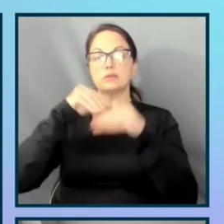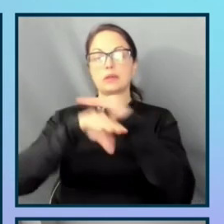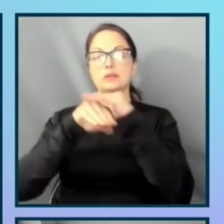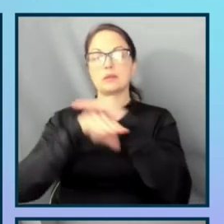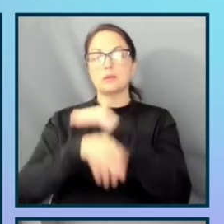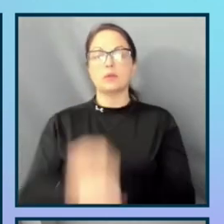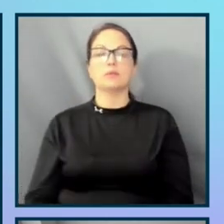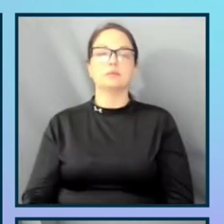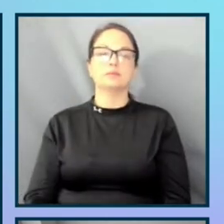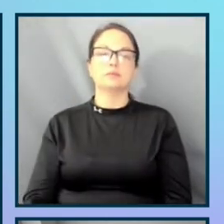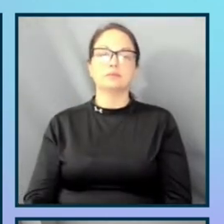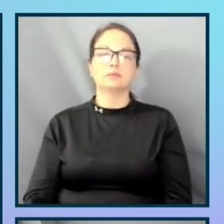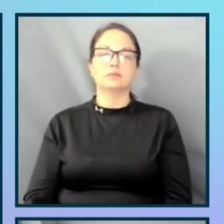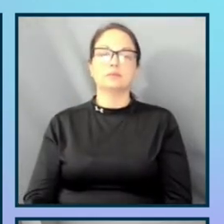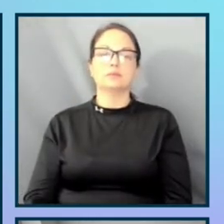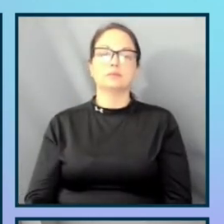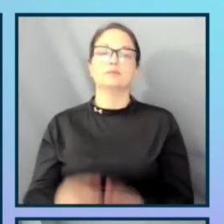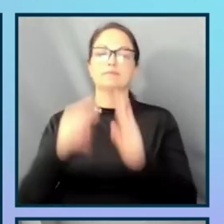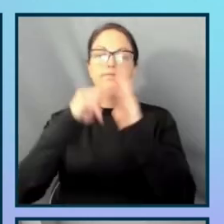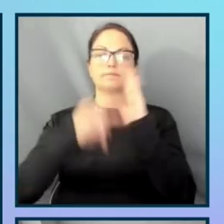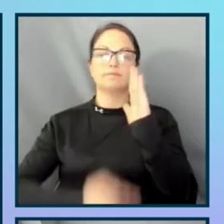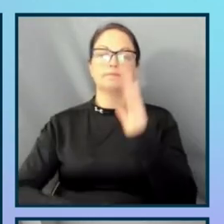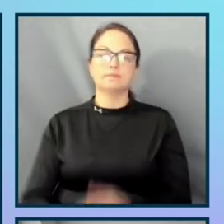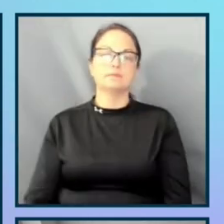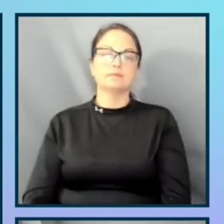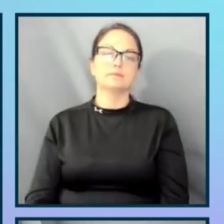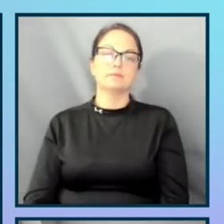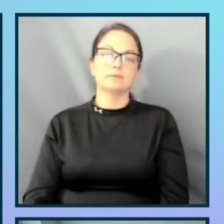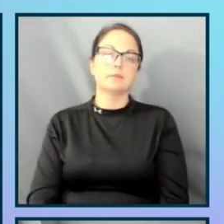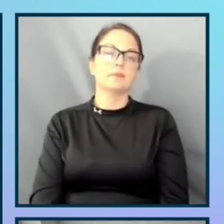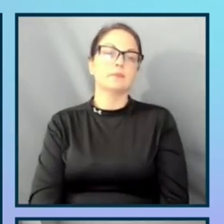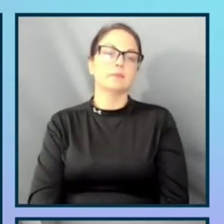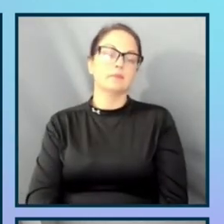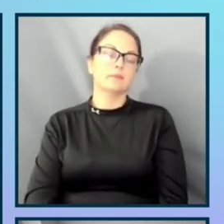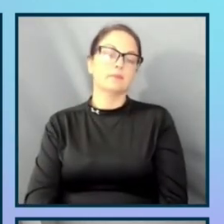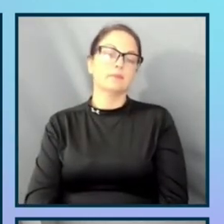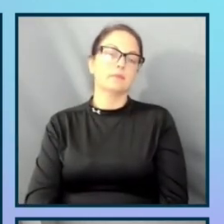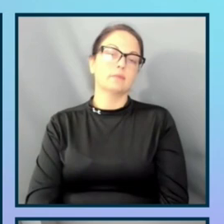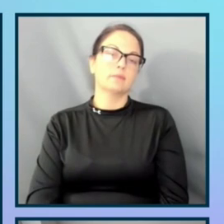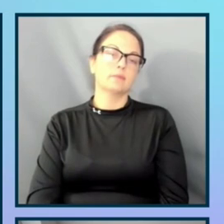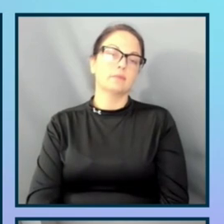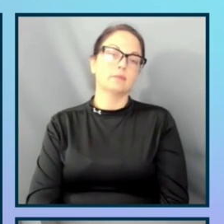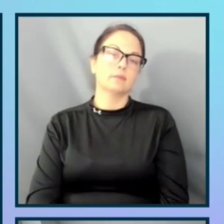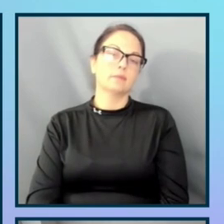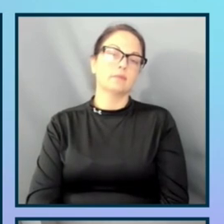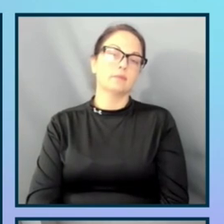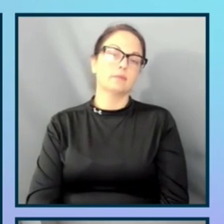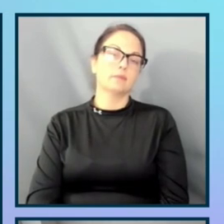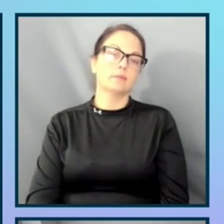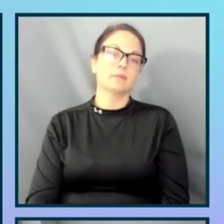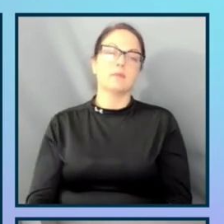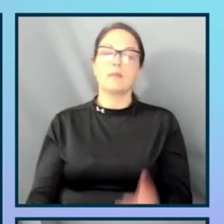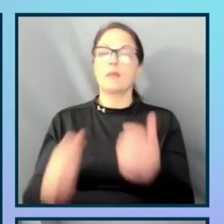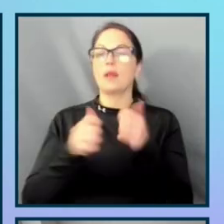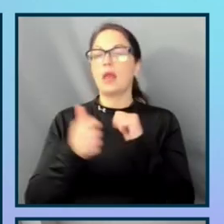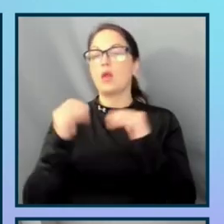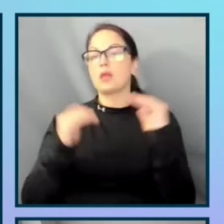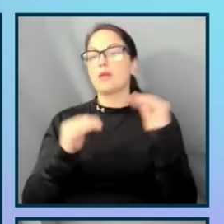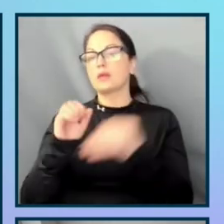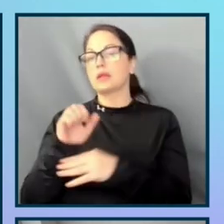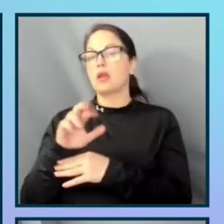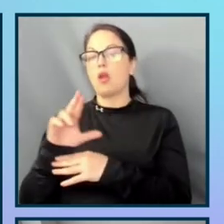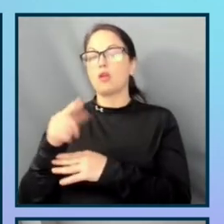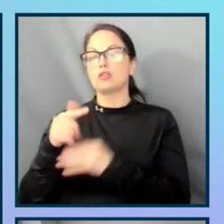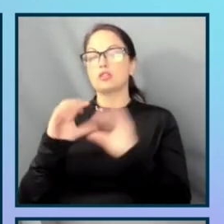And thirdly, advocate for training for all areas of the company by leveraging ERG groups and